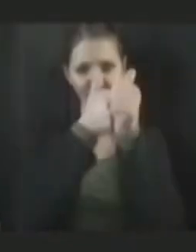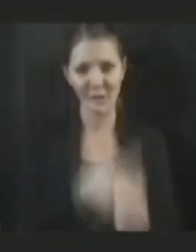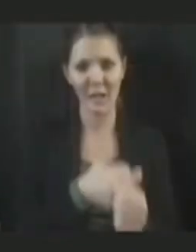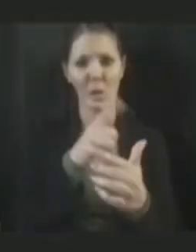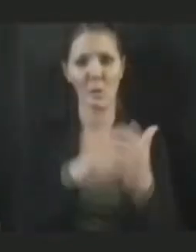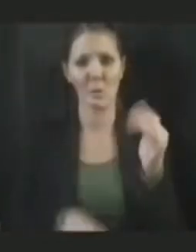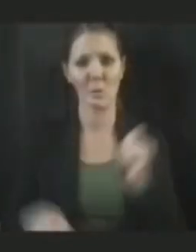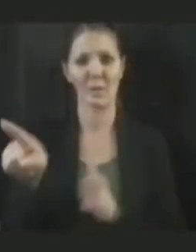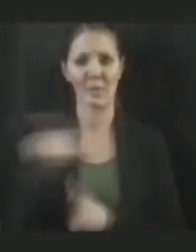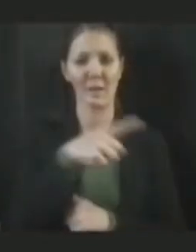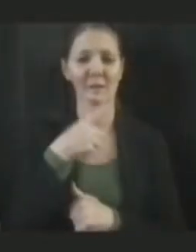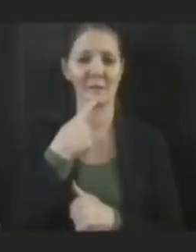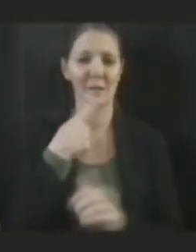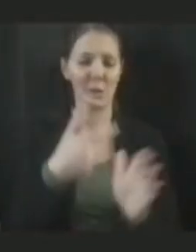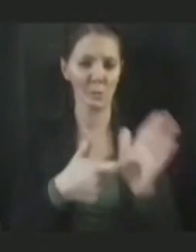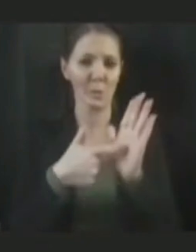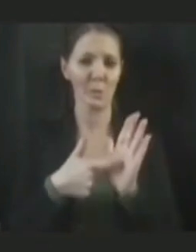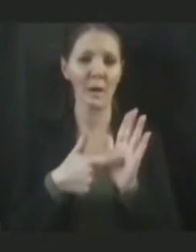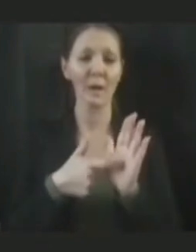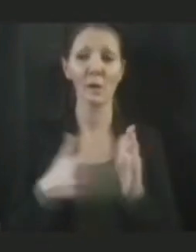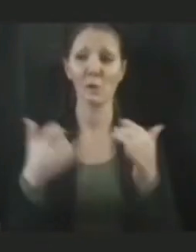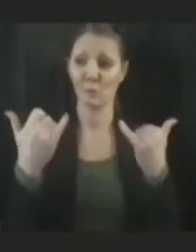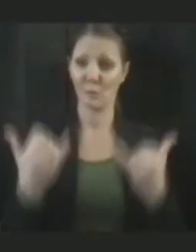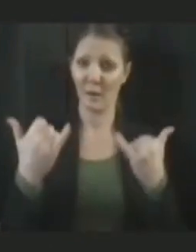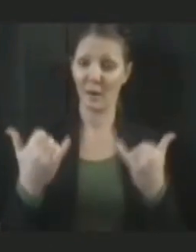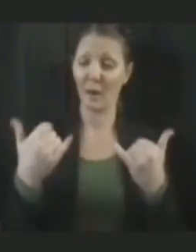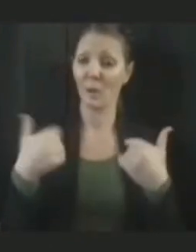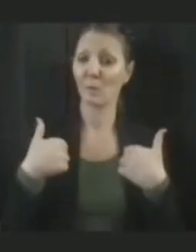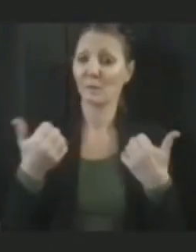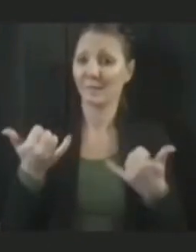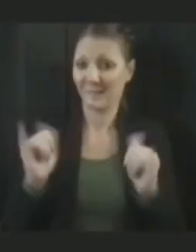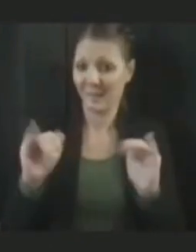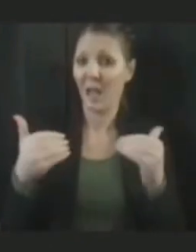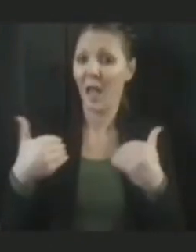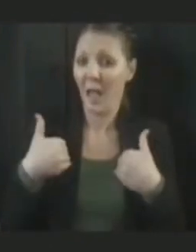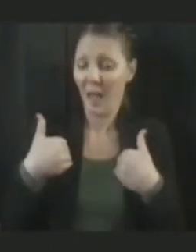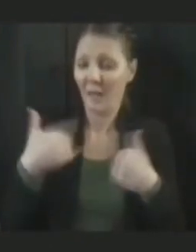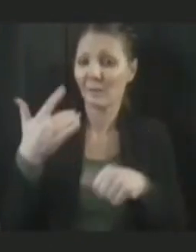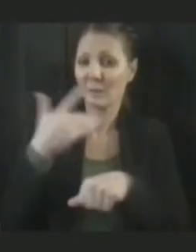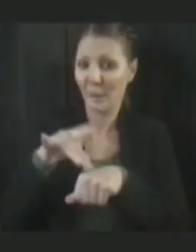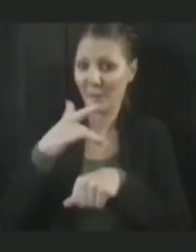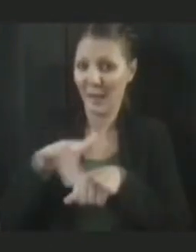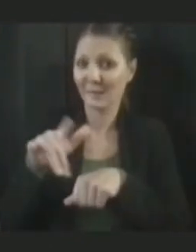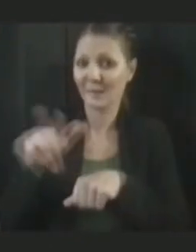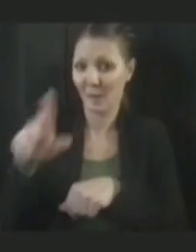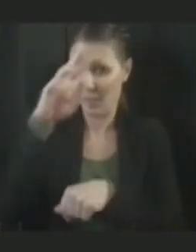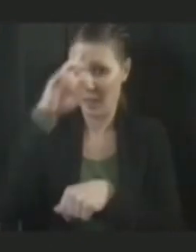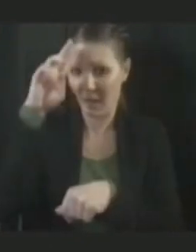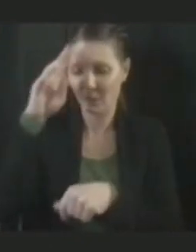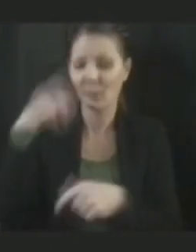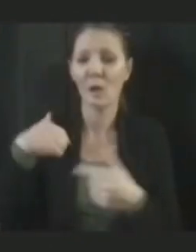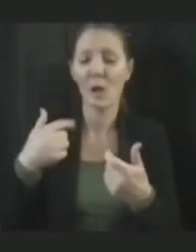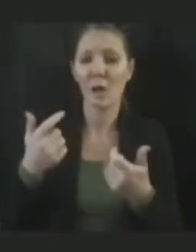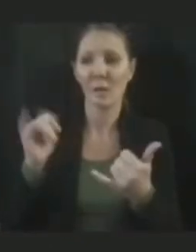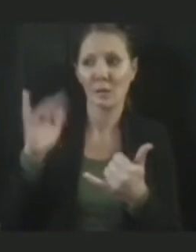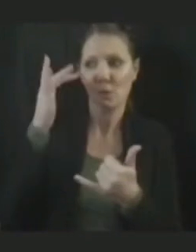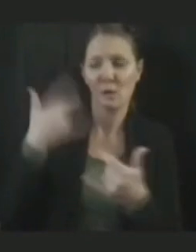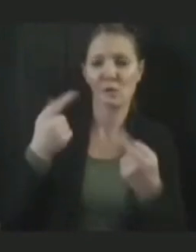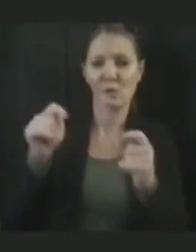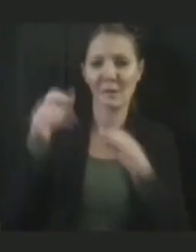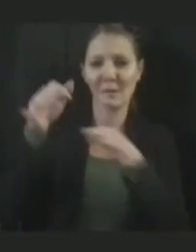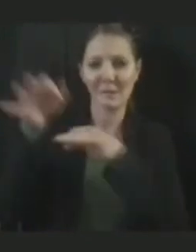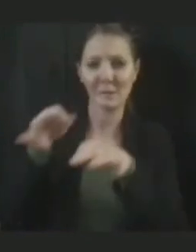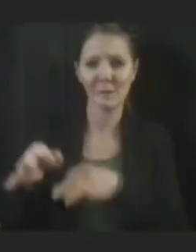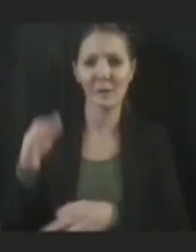I'd like to say that we still have capacity. tried to describe why some of the capacity we have control over in our hospitals,